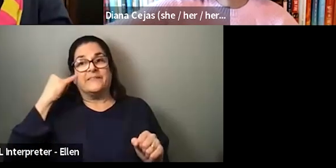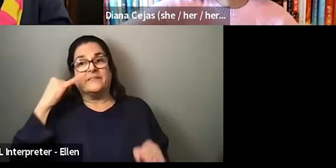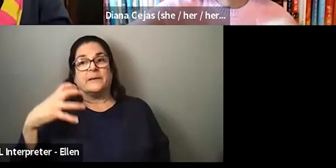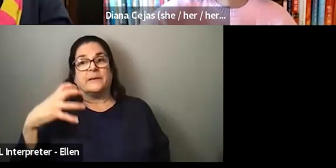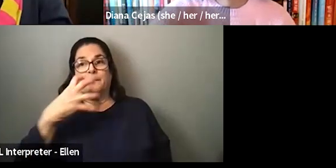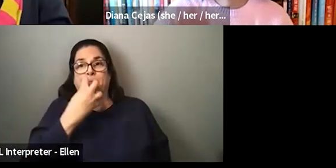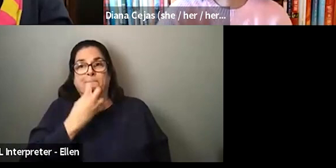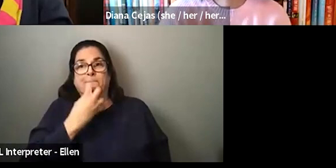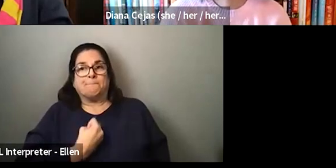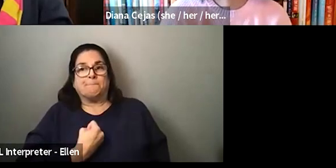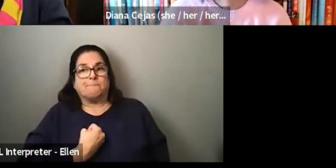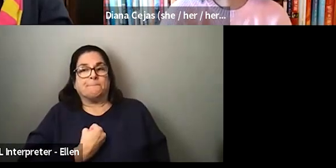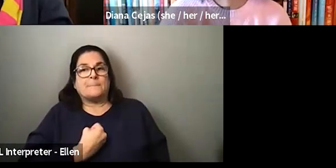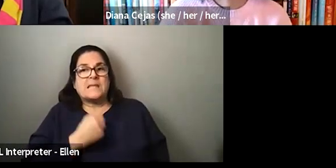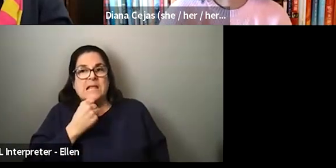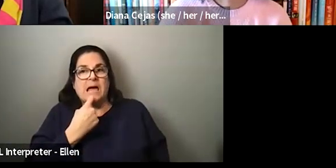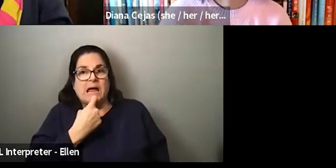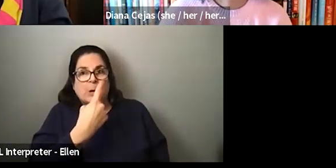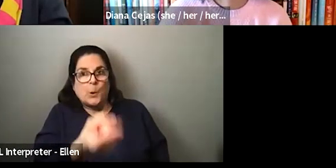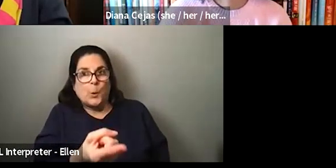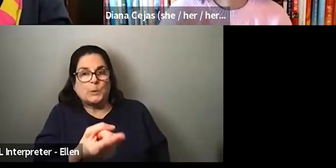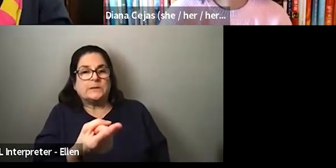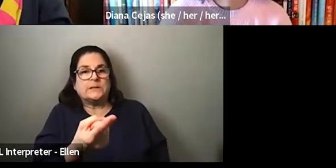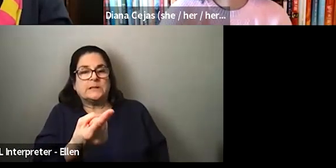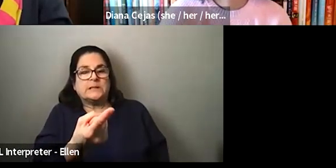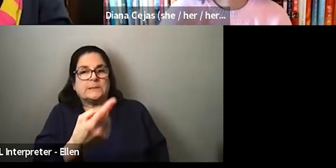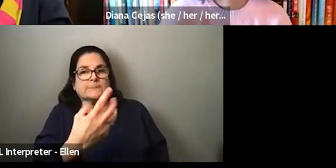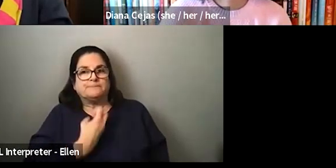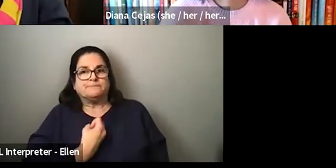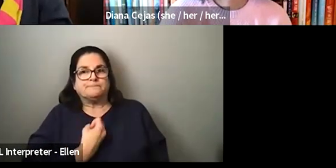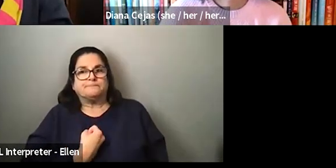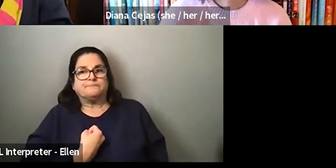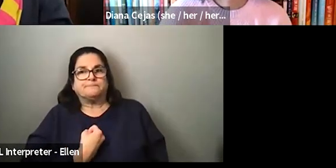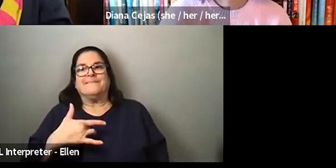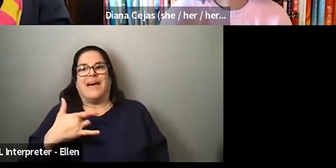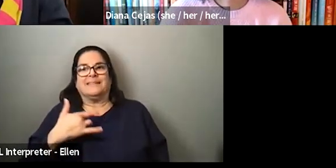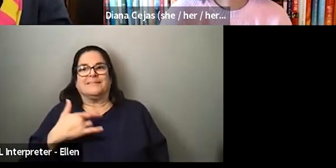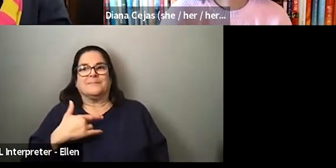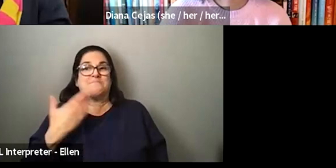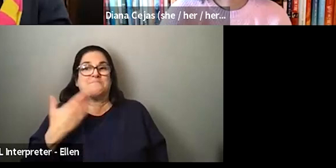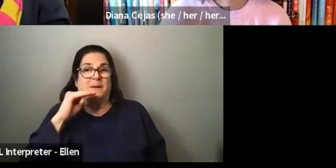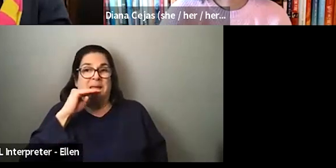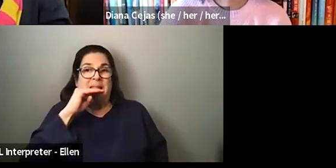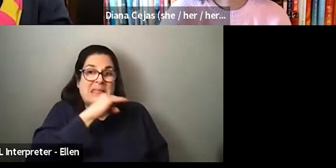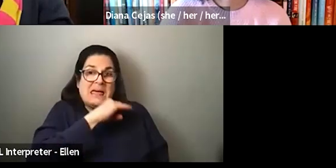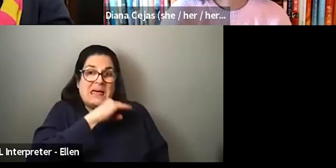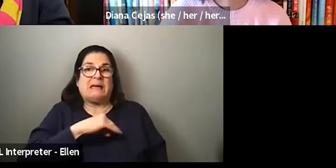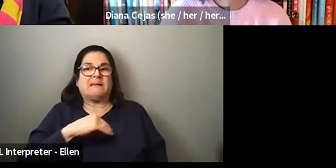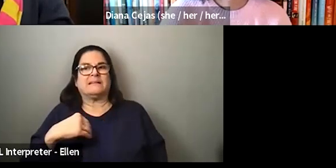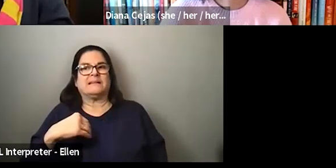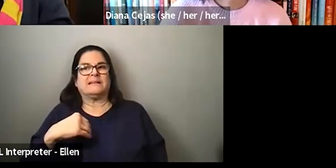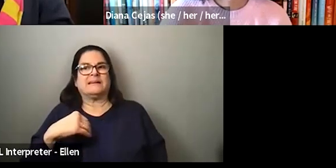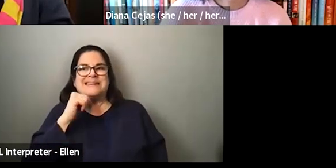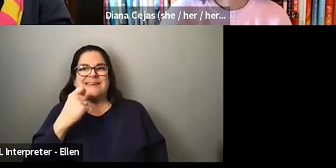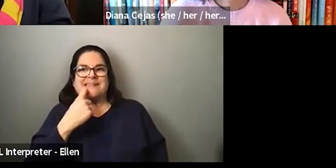of meant that I was, um, omitting or lying by omission because you didn't disclose, you know, before you started